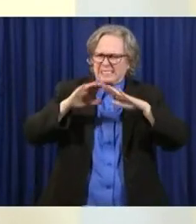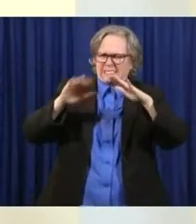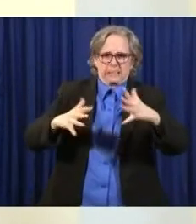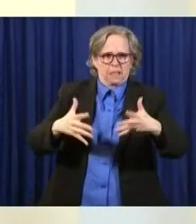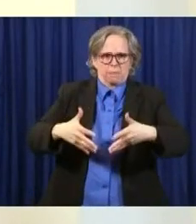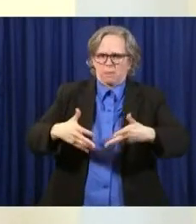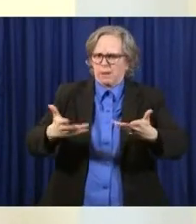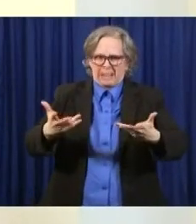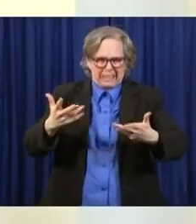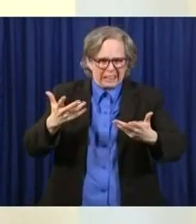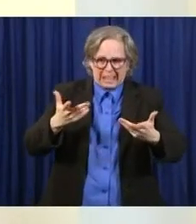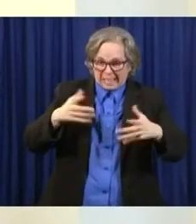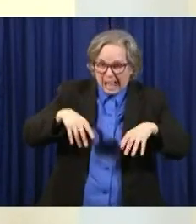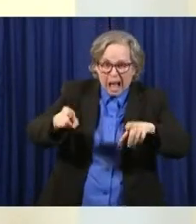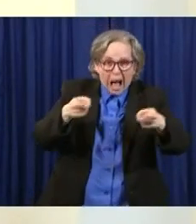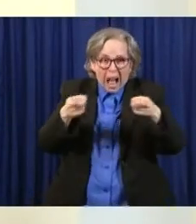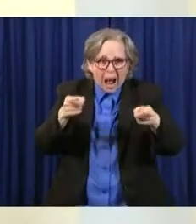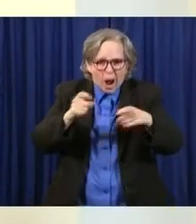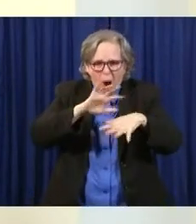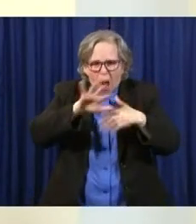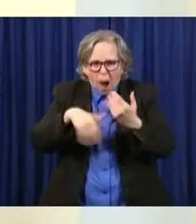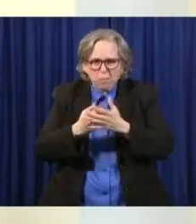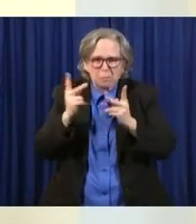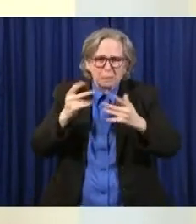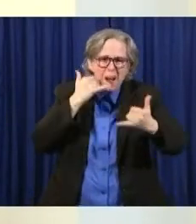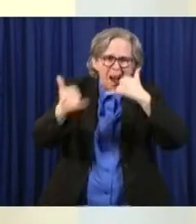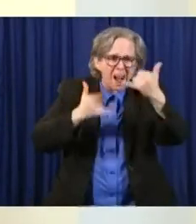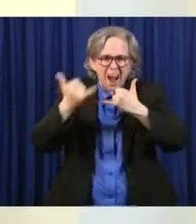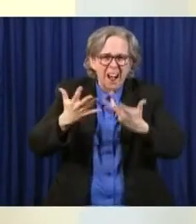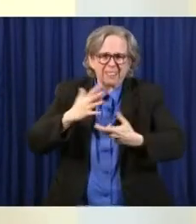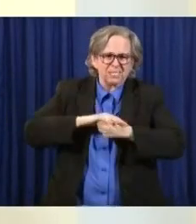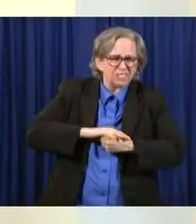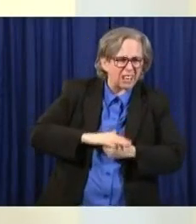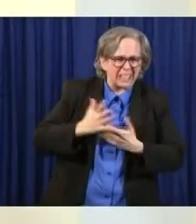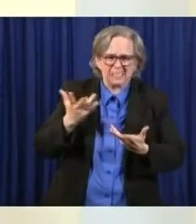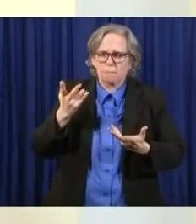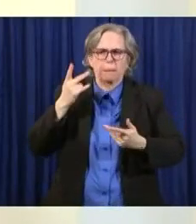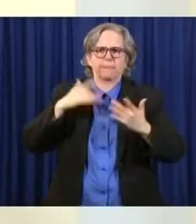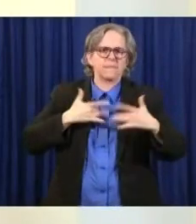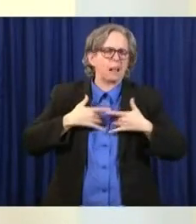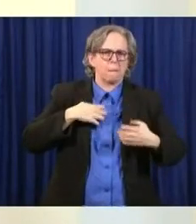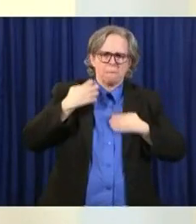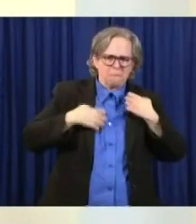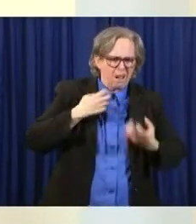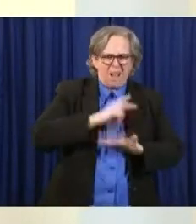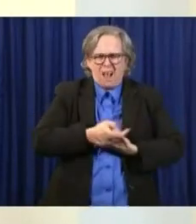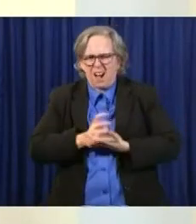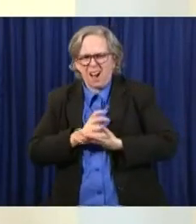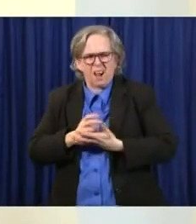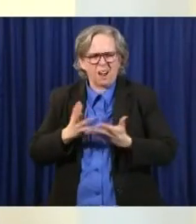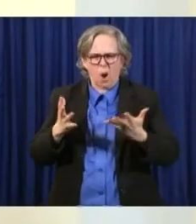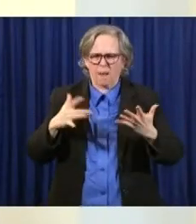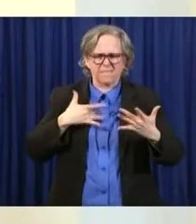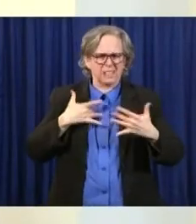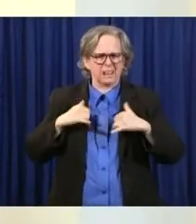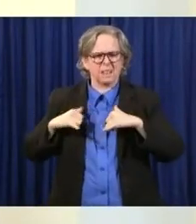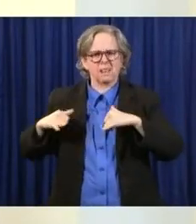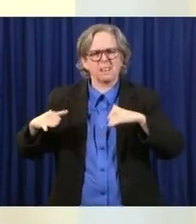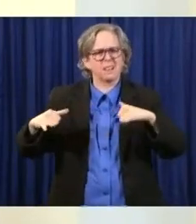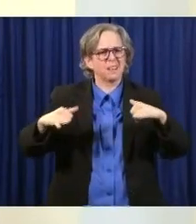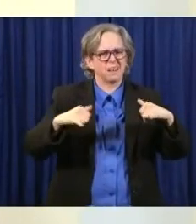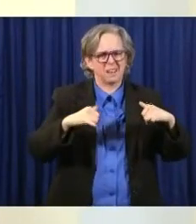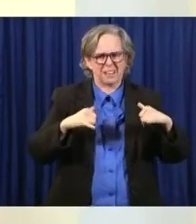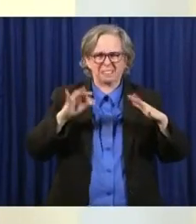pandemic stress and restlessness we're all feeling. And on our website, again, coronavirus.ohio.gov,